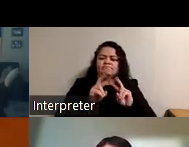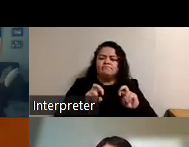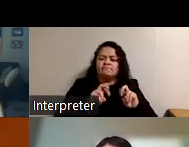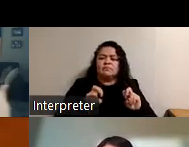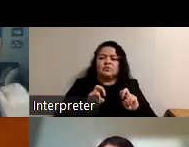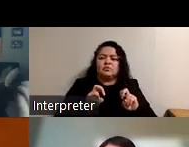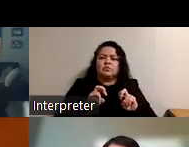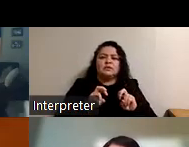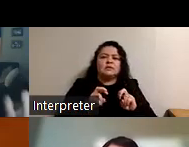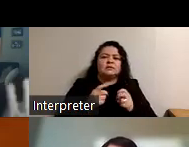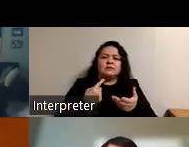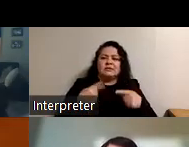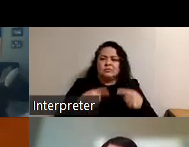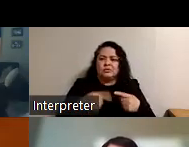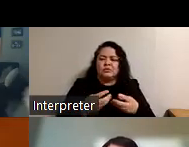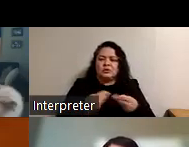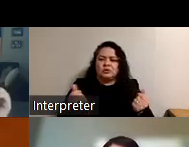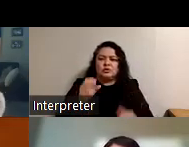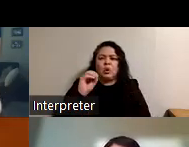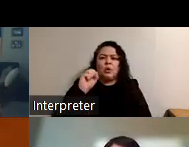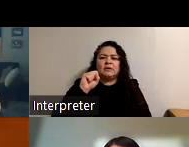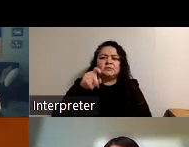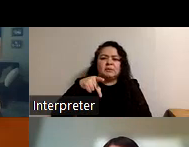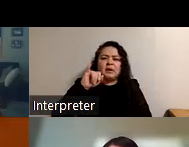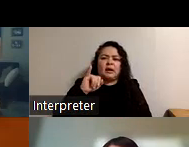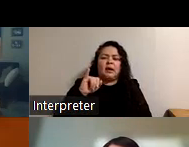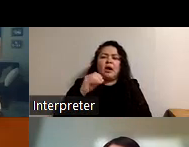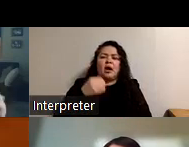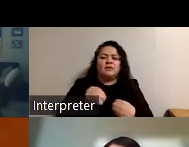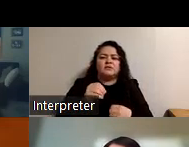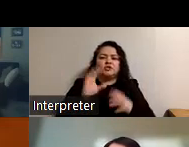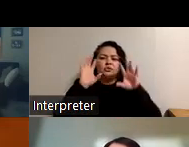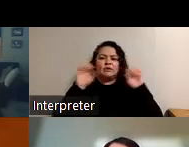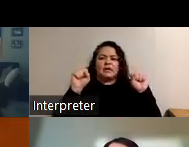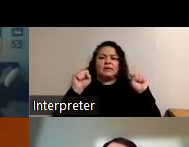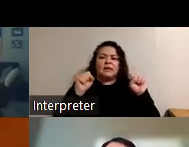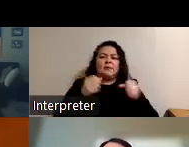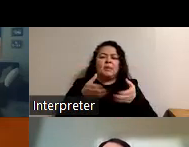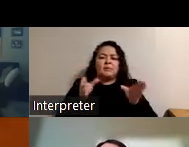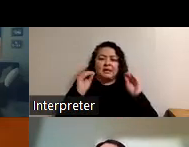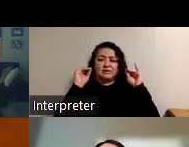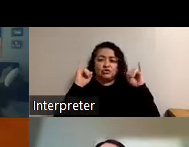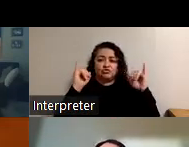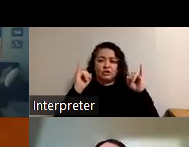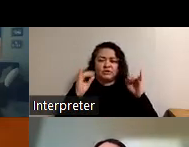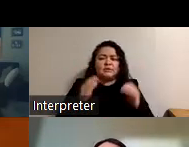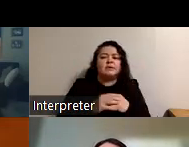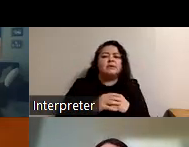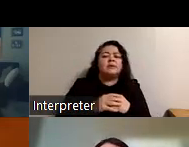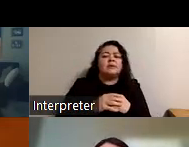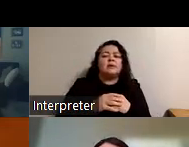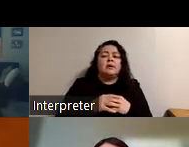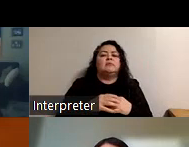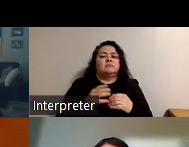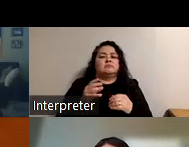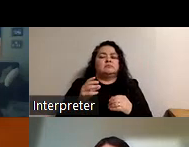options ospi our office of the superintendent of public superintendent of public instruction gives us dispute